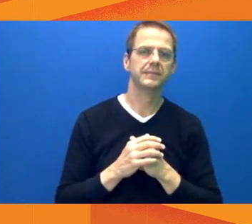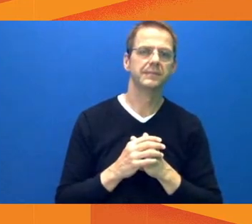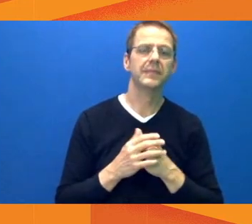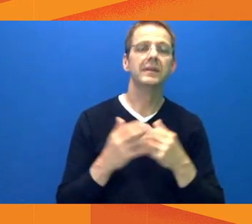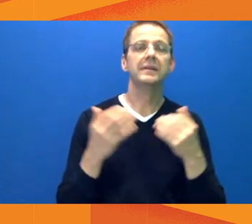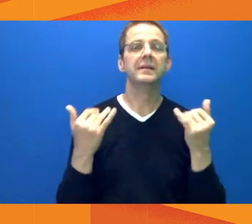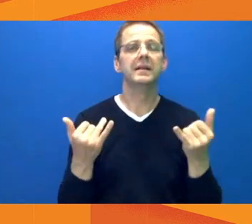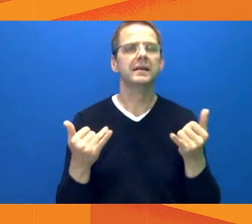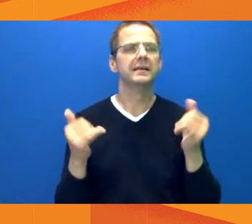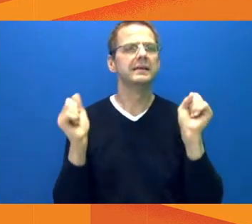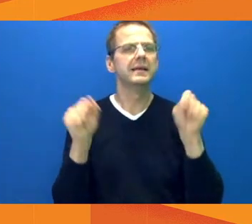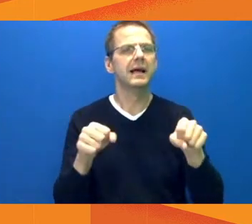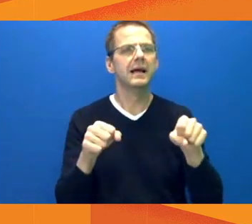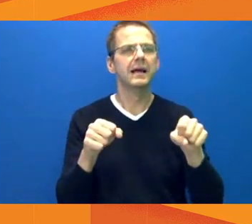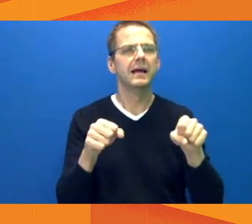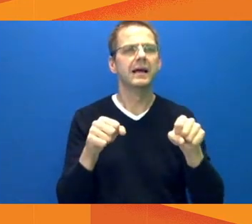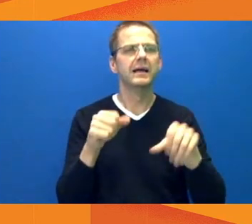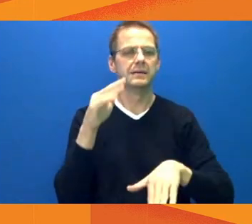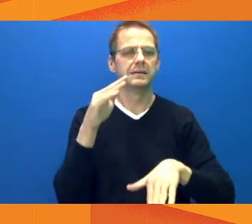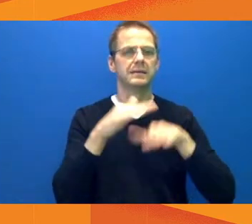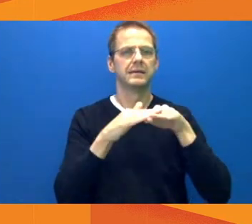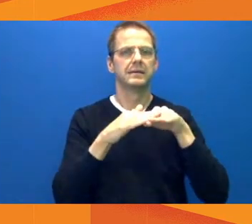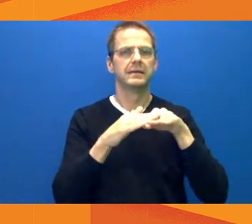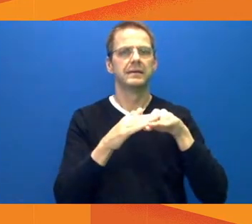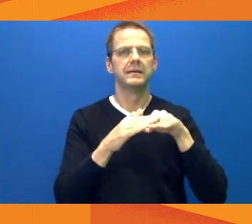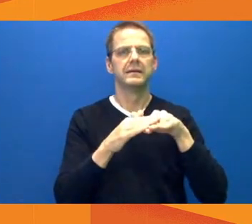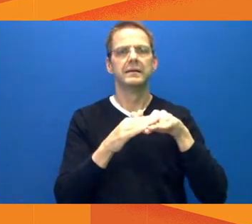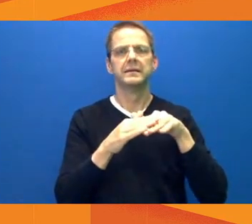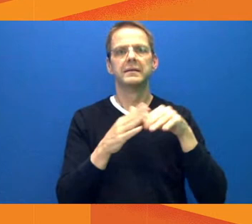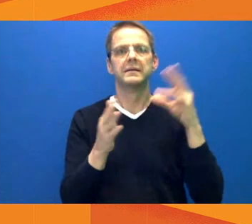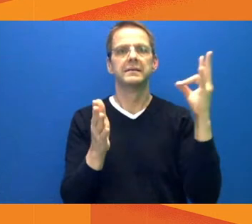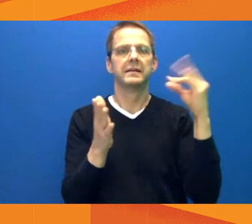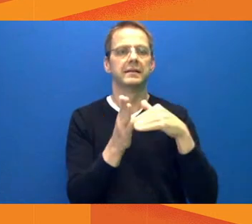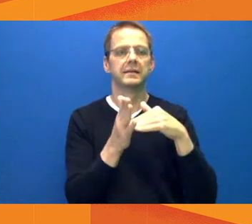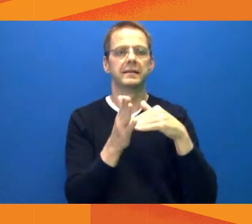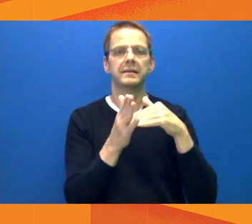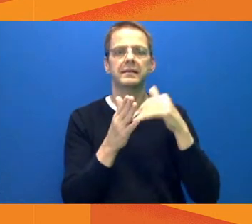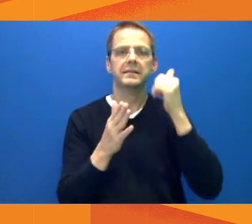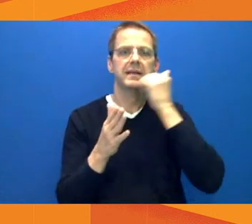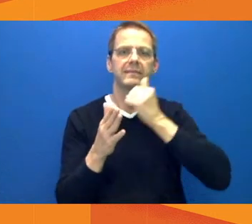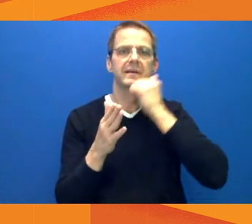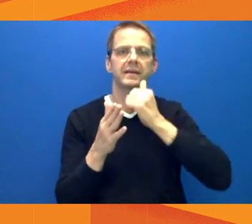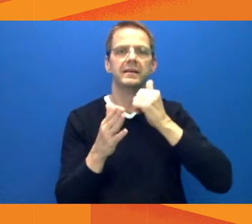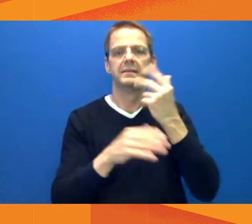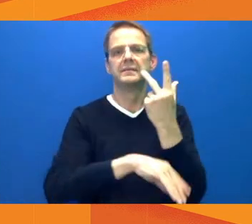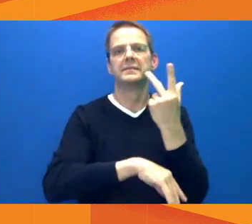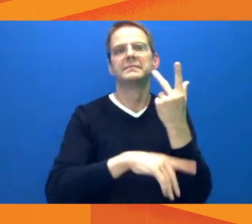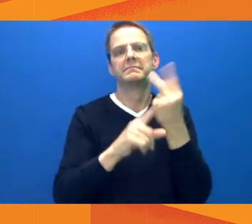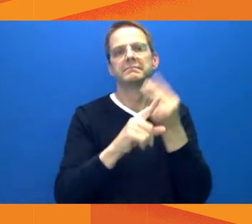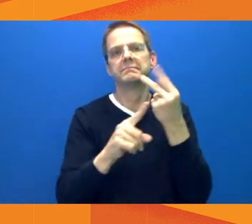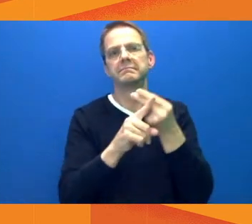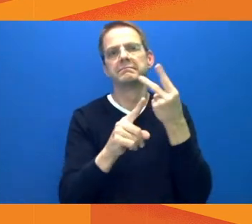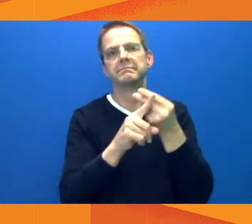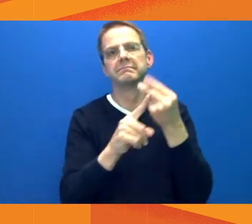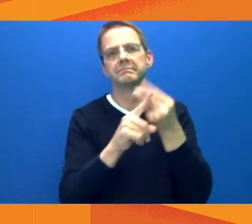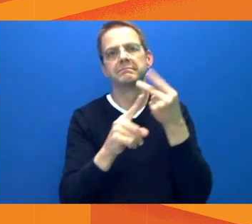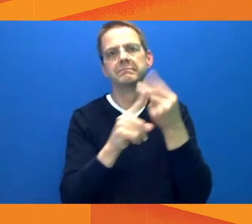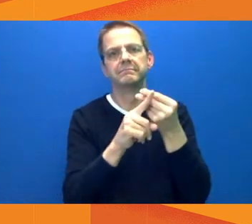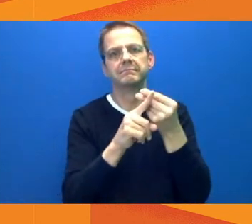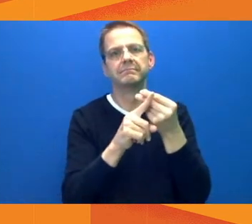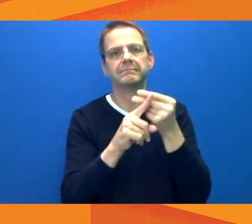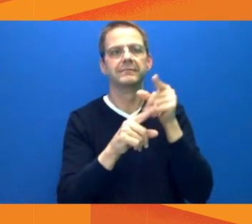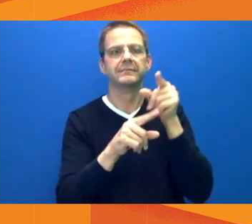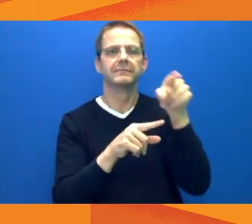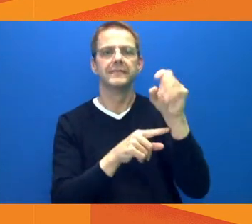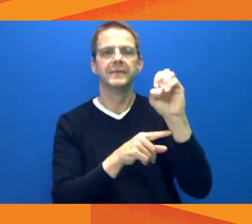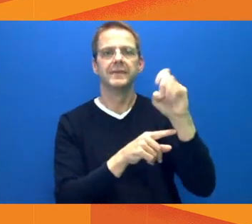that has been delivered and supplied to that Expo site and every one of them have gone into arms. So we appreciate the